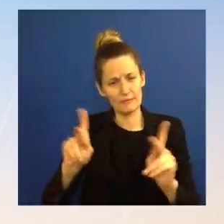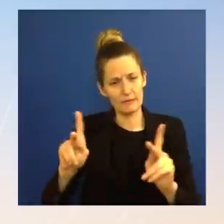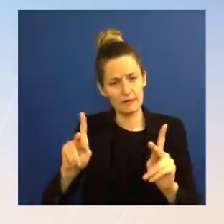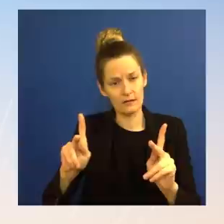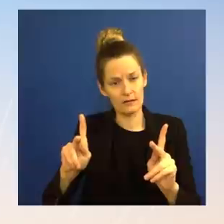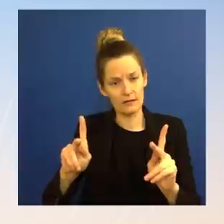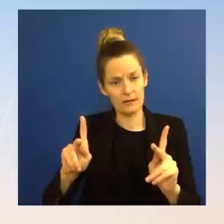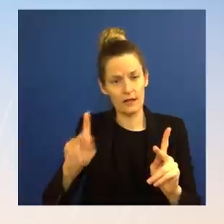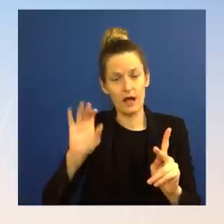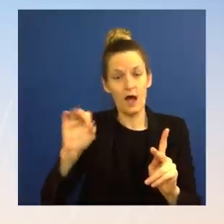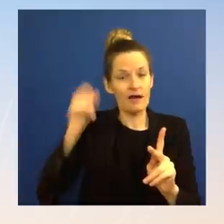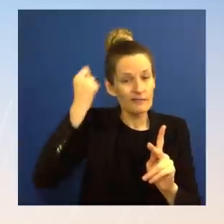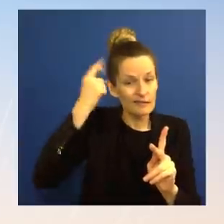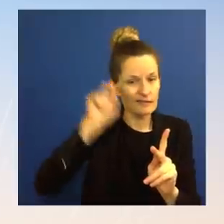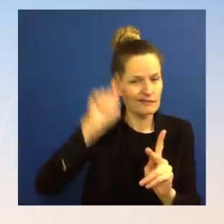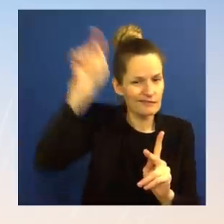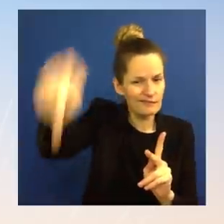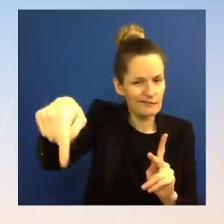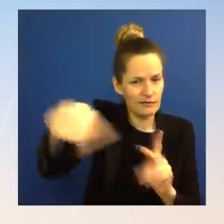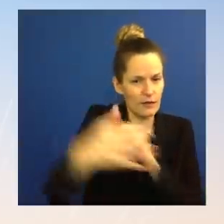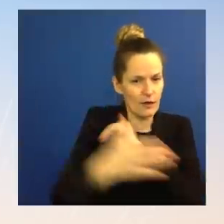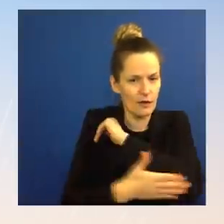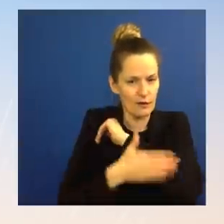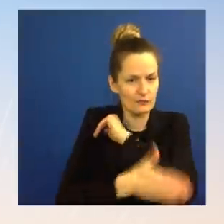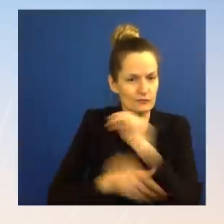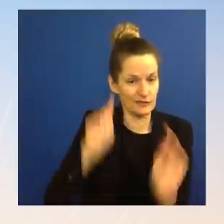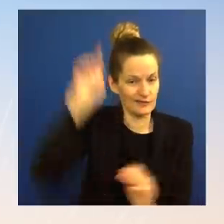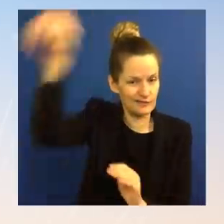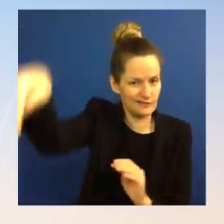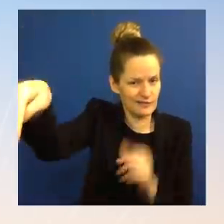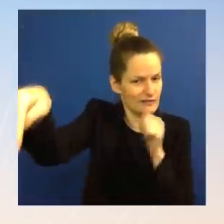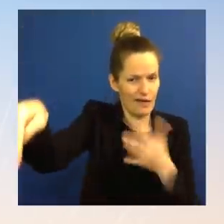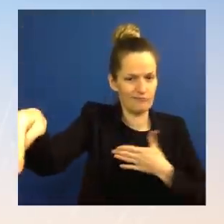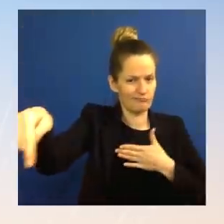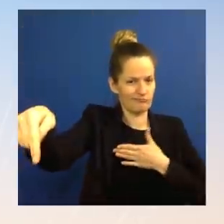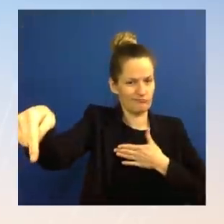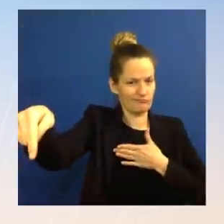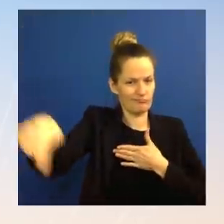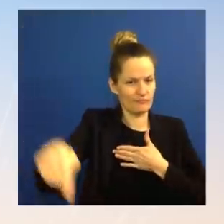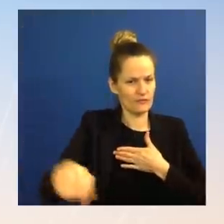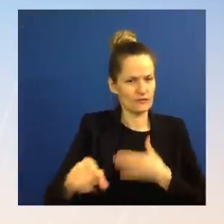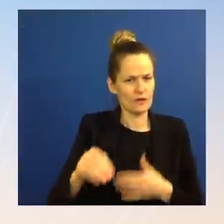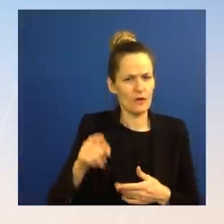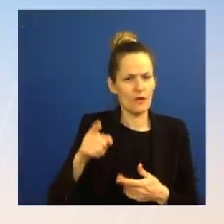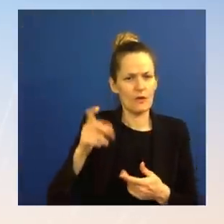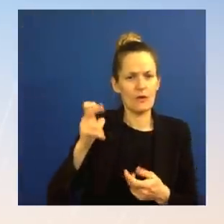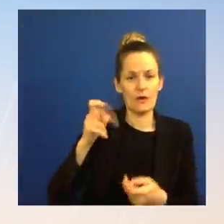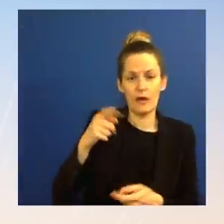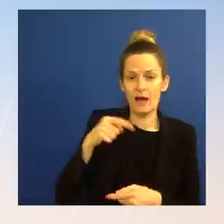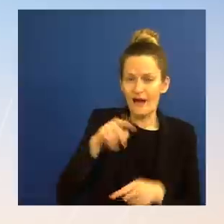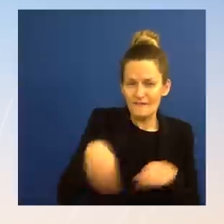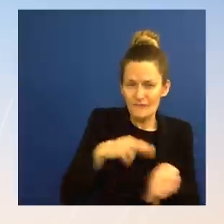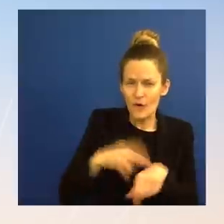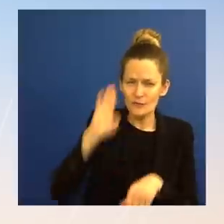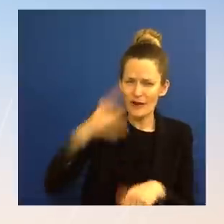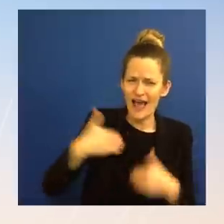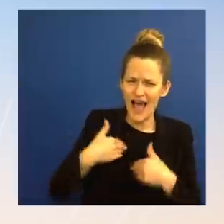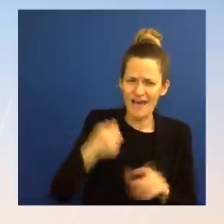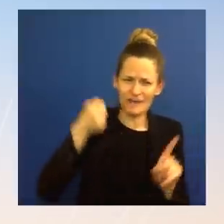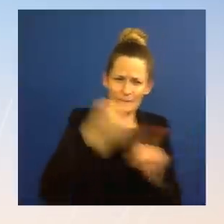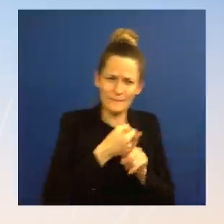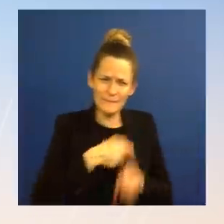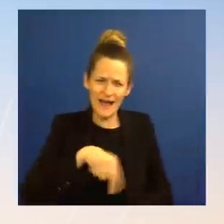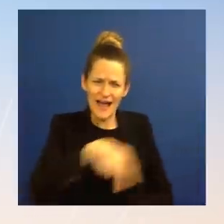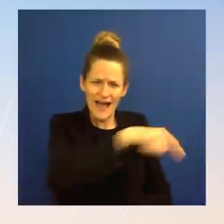and significant, no question about it. Our target is not to hurt the Russian people. It is to